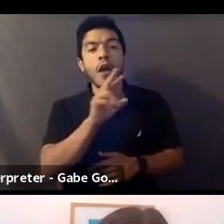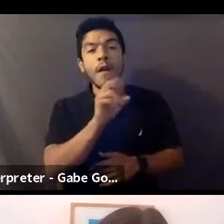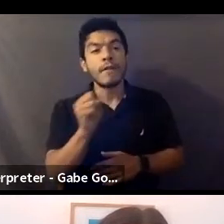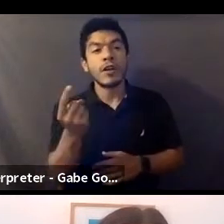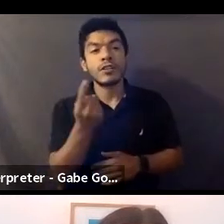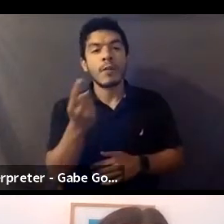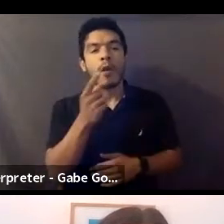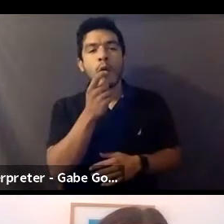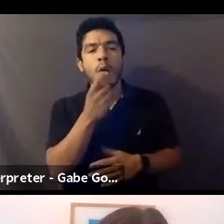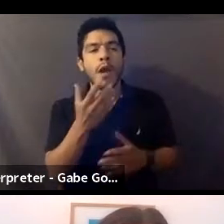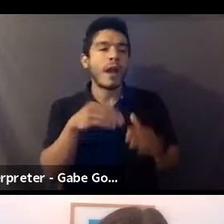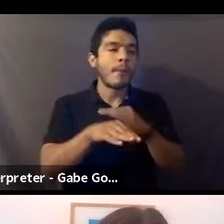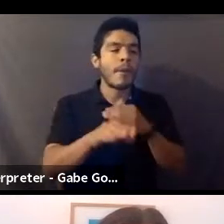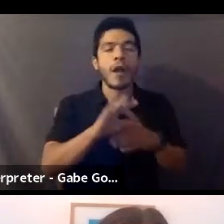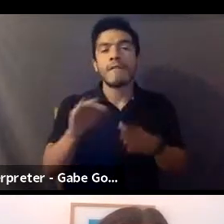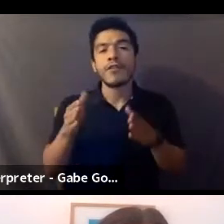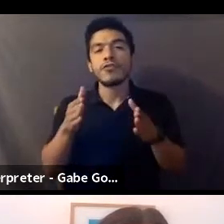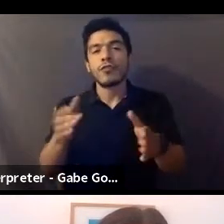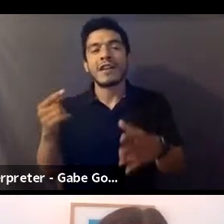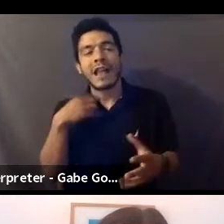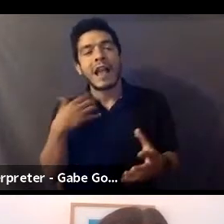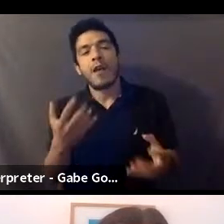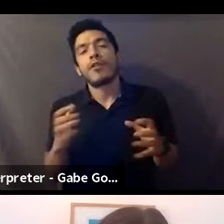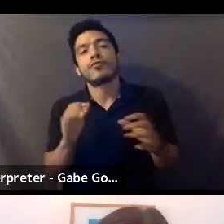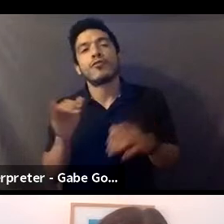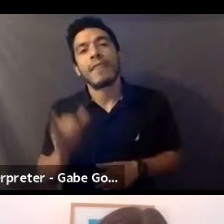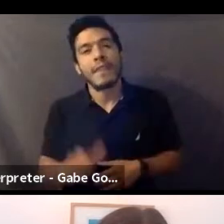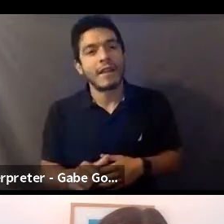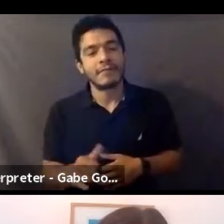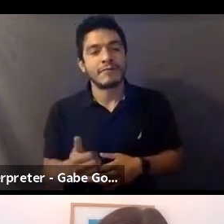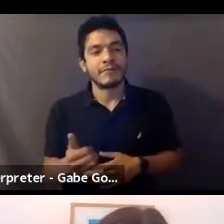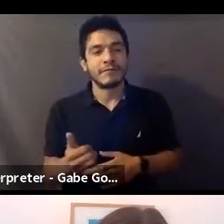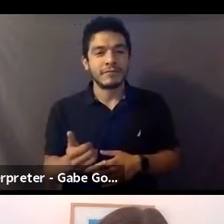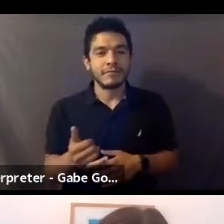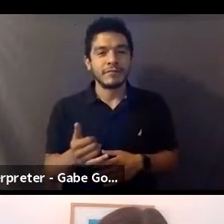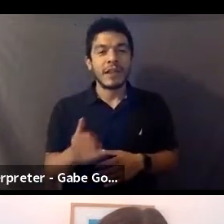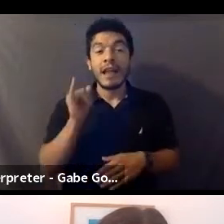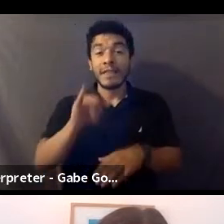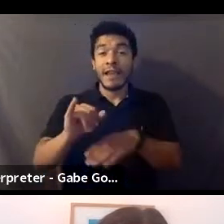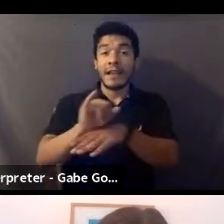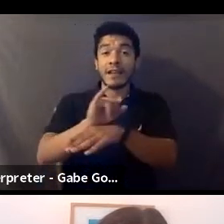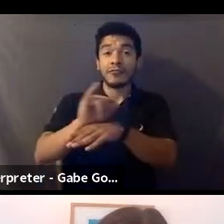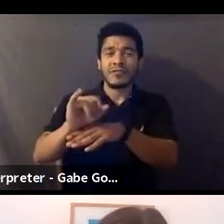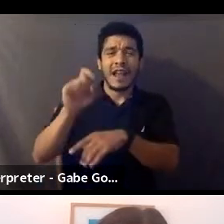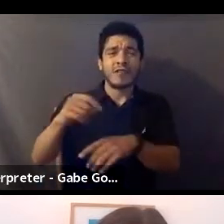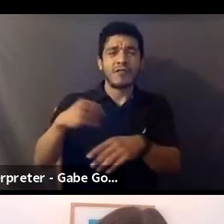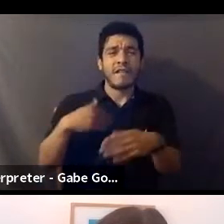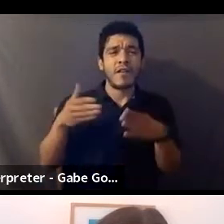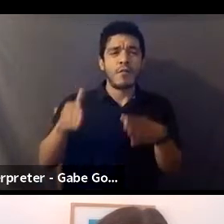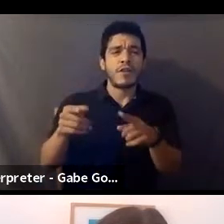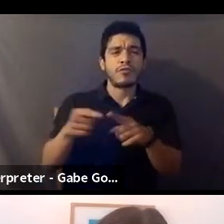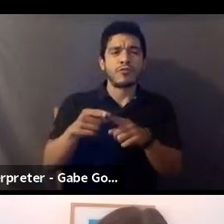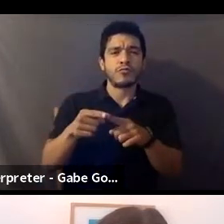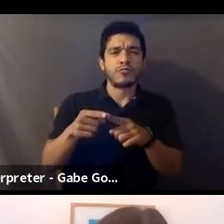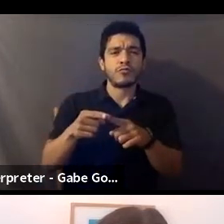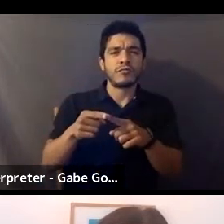who may come in off the street and say that they want to do that. We have to, the industry has to have a way to be able to